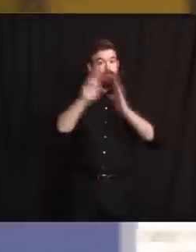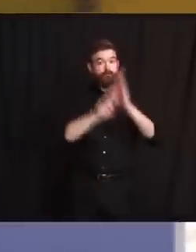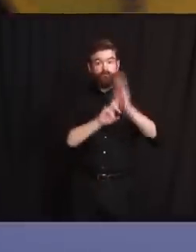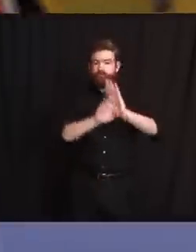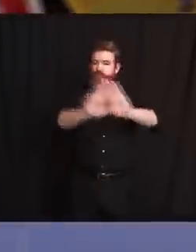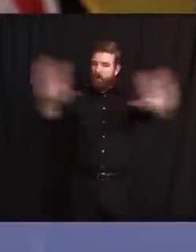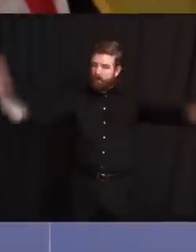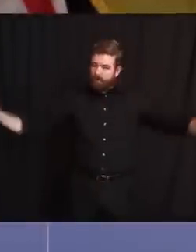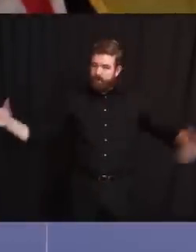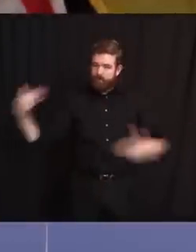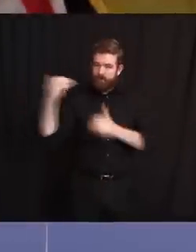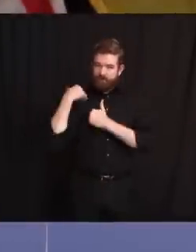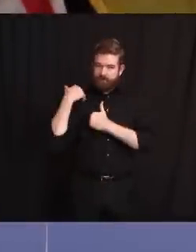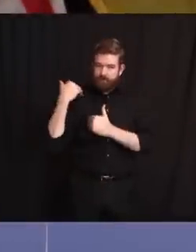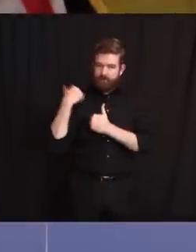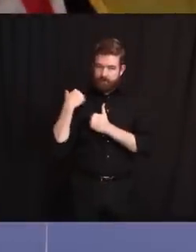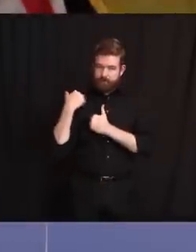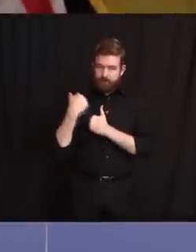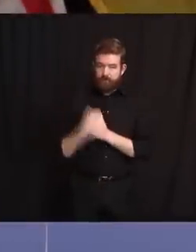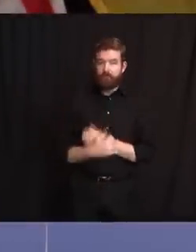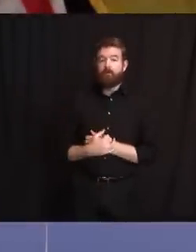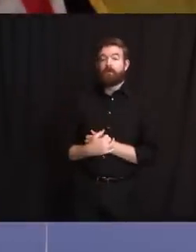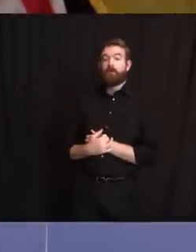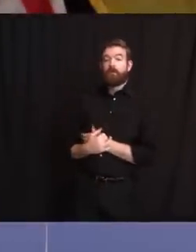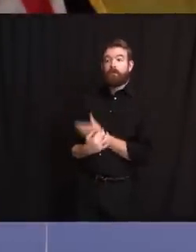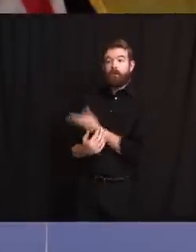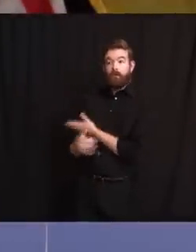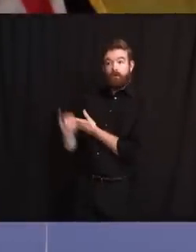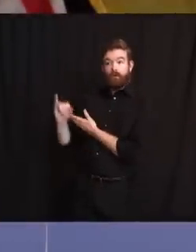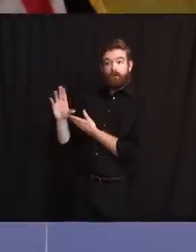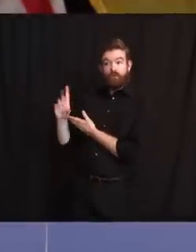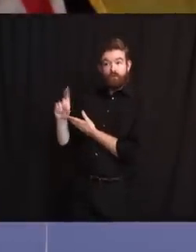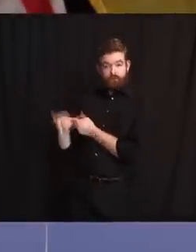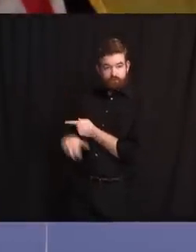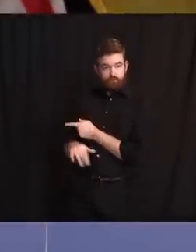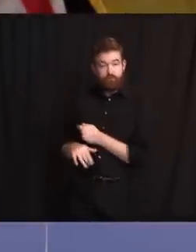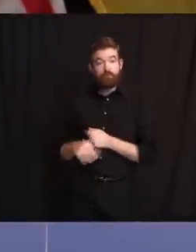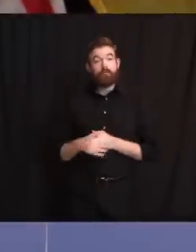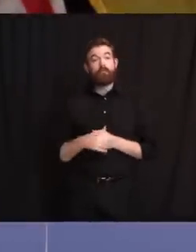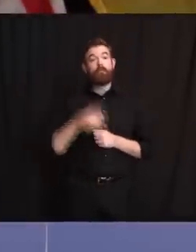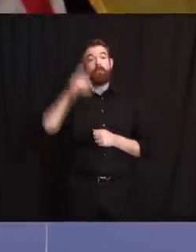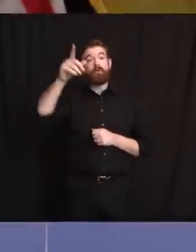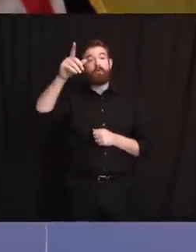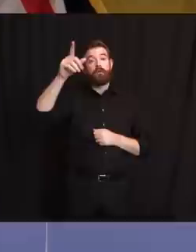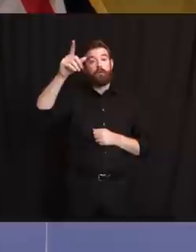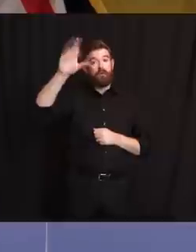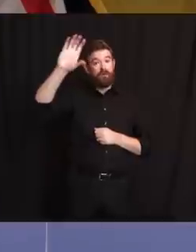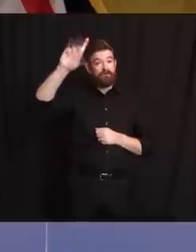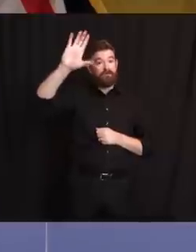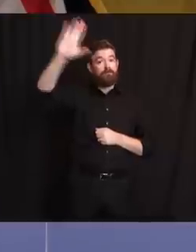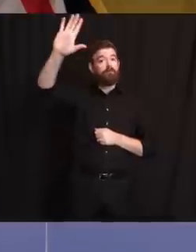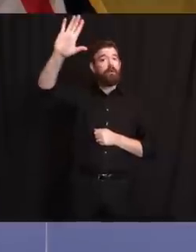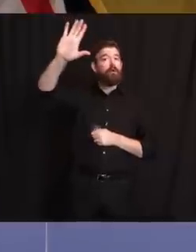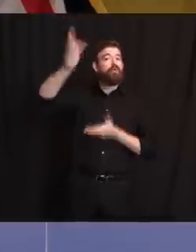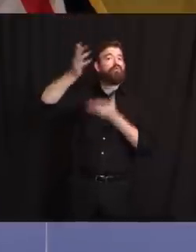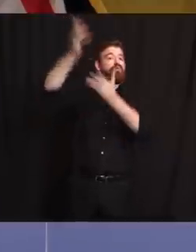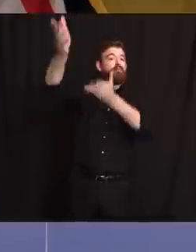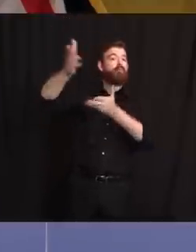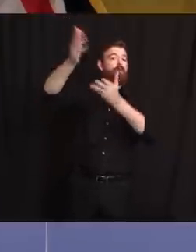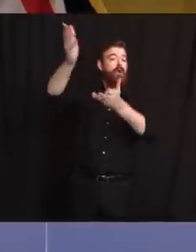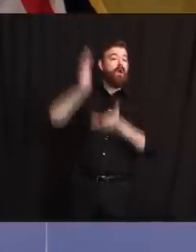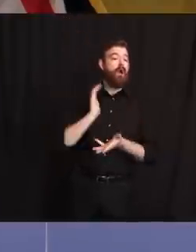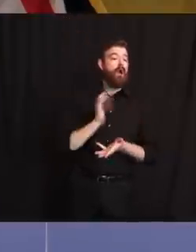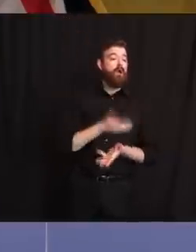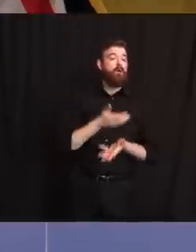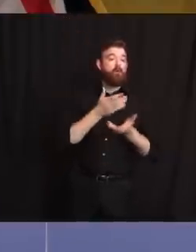The CDC guidance, by the way, mirrored what we put out. In fact, the chart that CDC put out, sharing